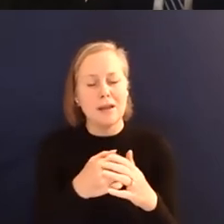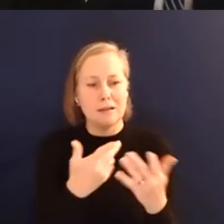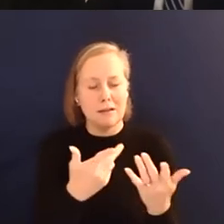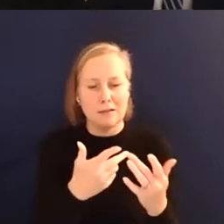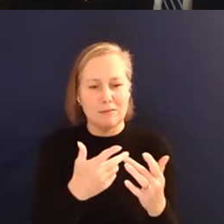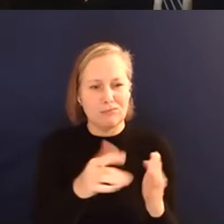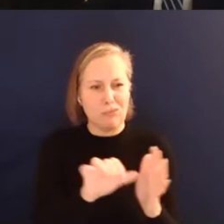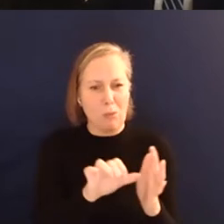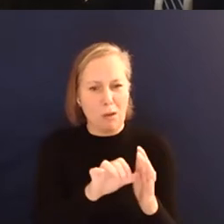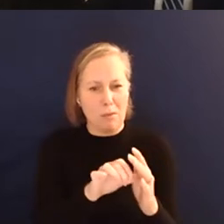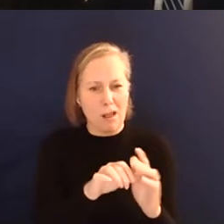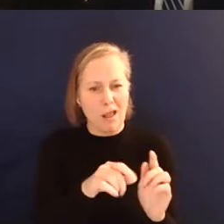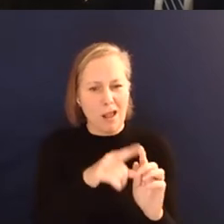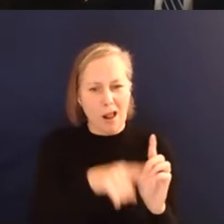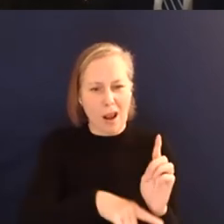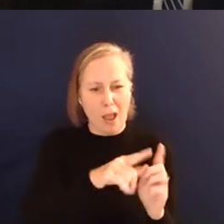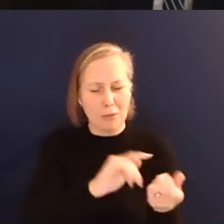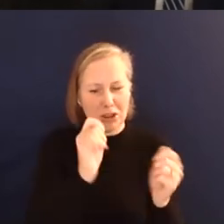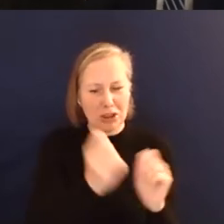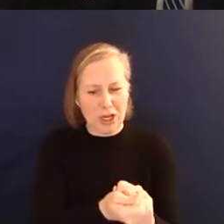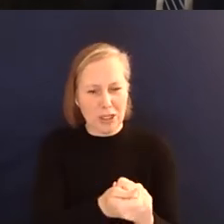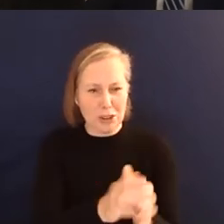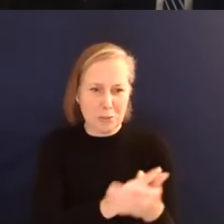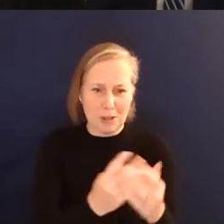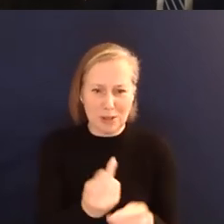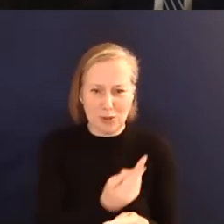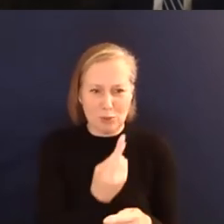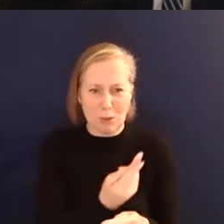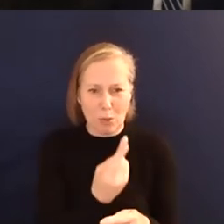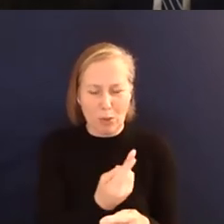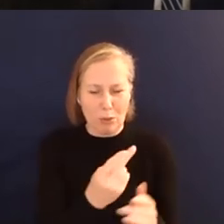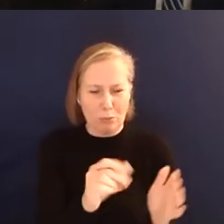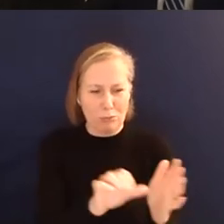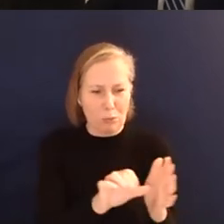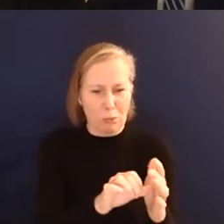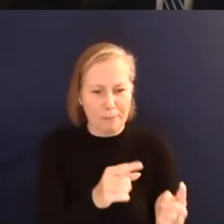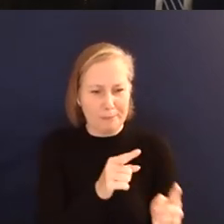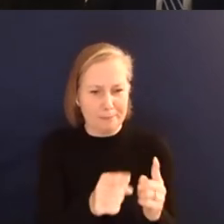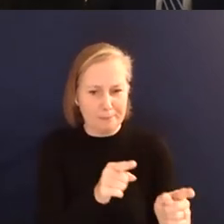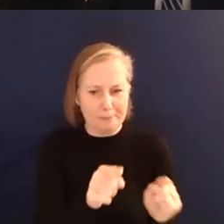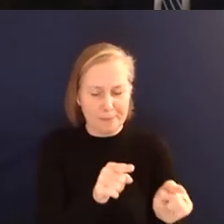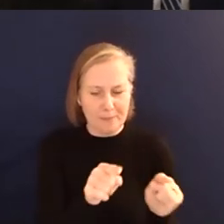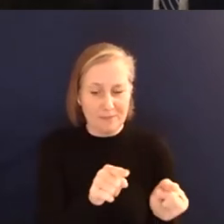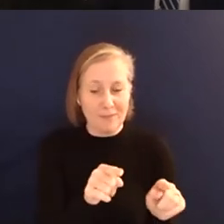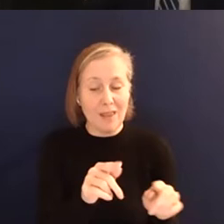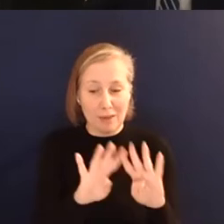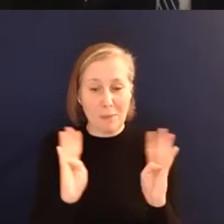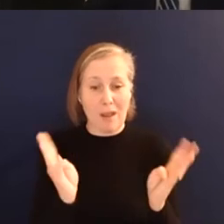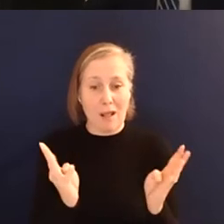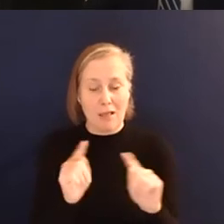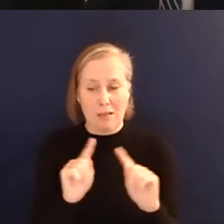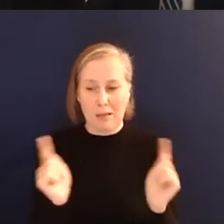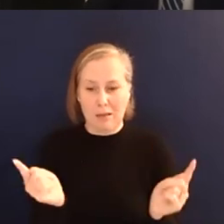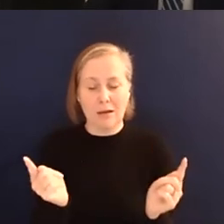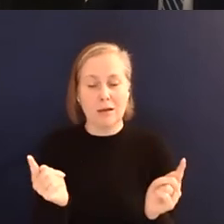So tackle the twin crises that we've been talking about so far in this panel. So